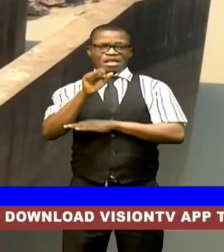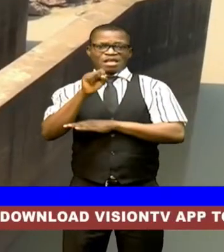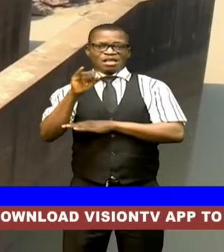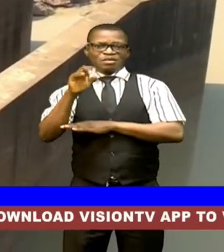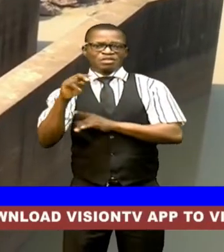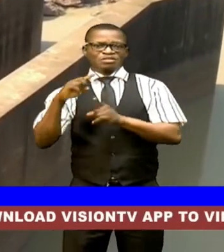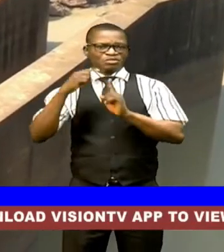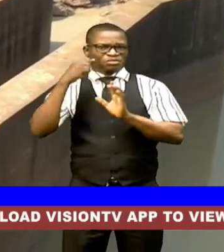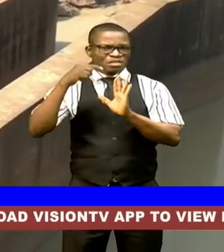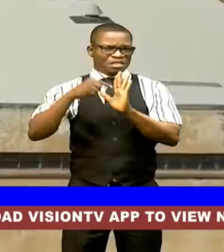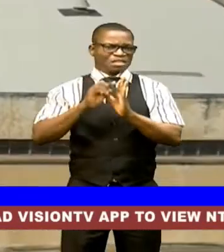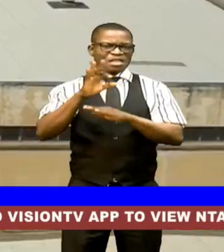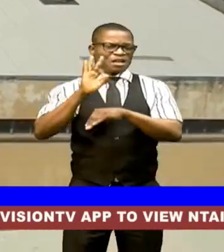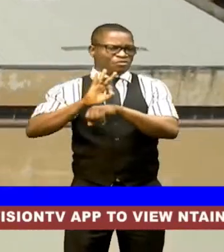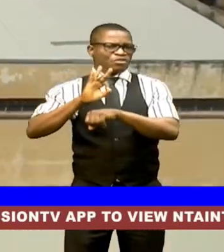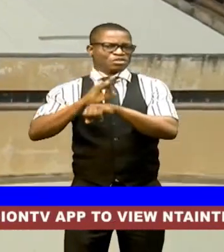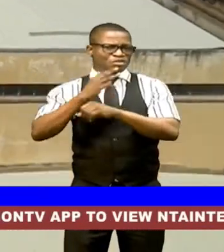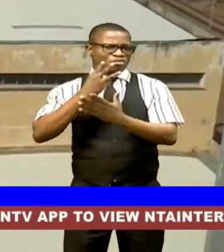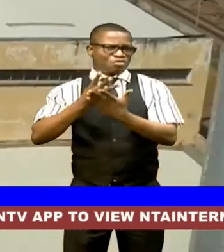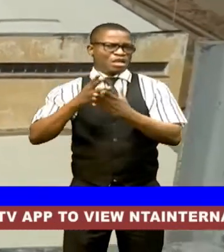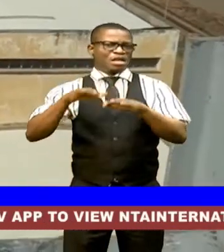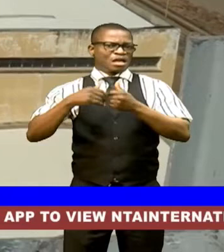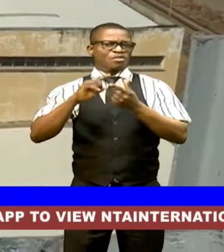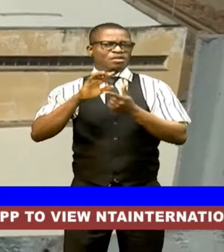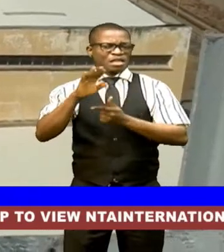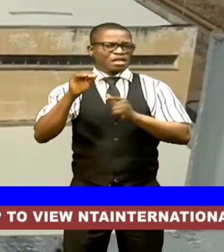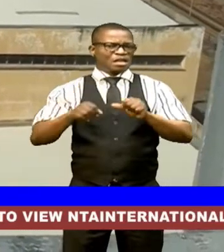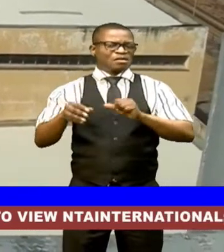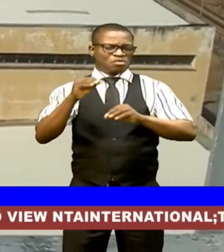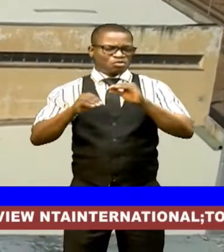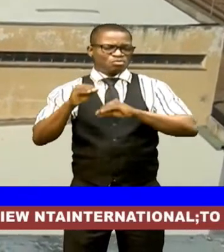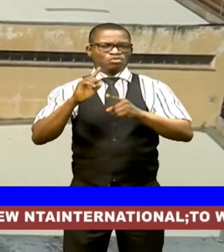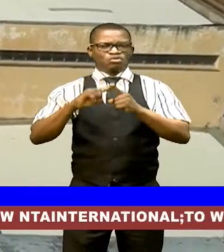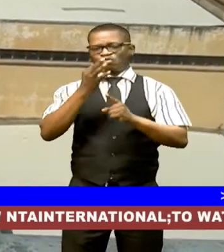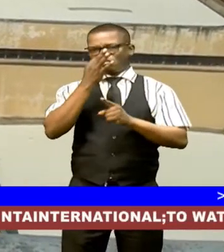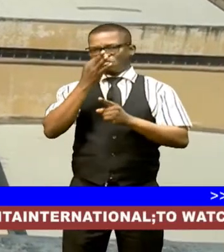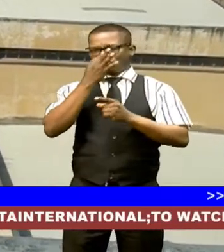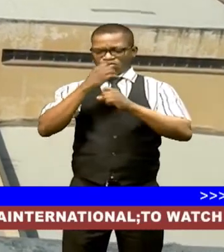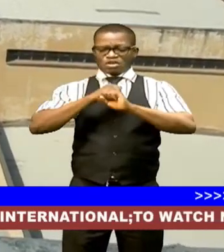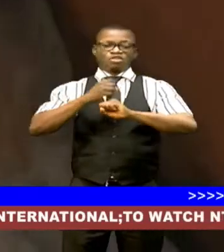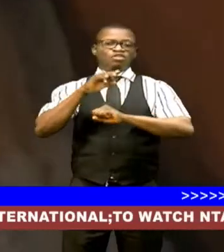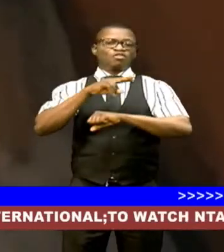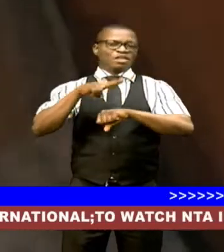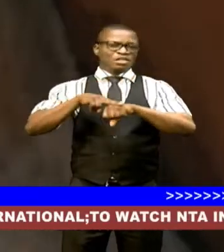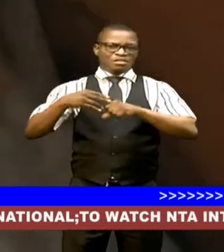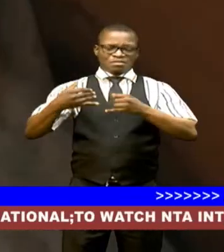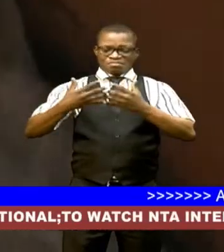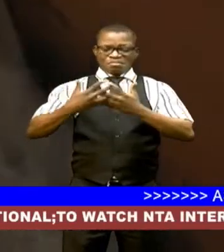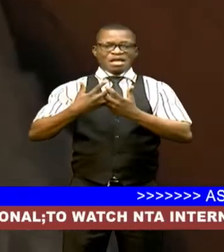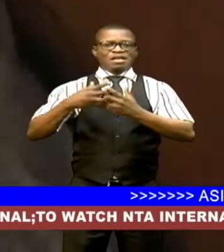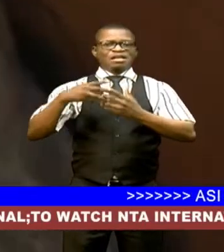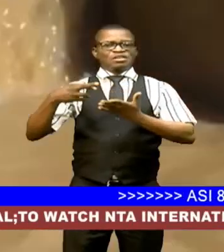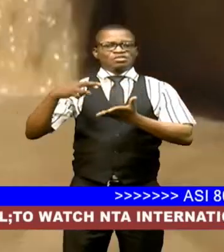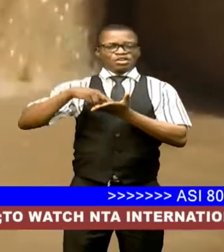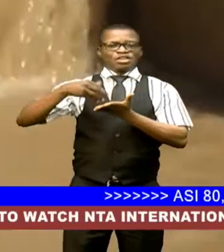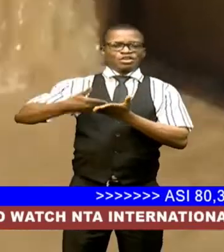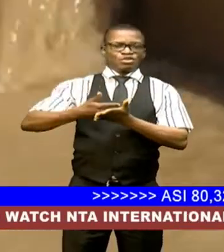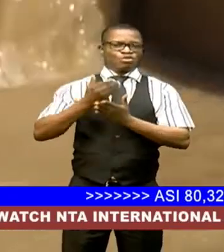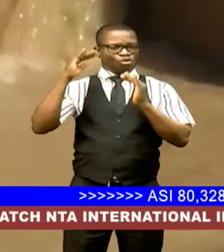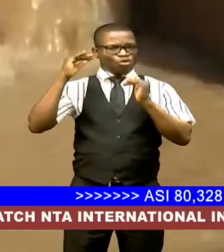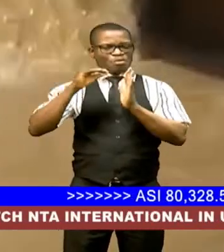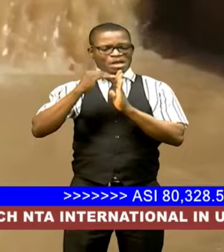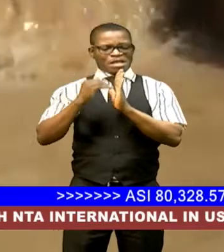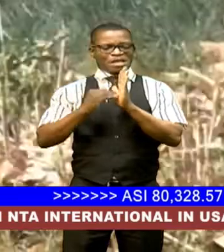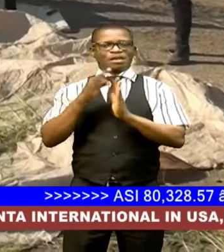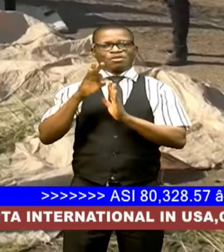ascertain their functionality and how they can contribute to food security of the nation in line with the renewed hope agenda of present enables